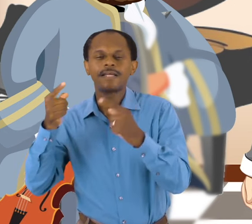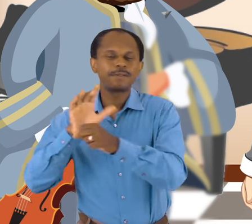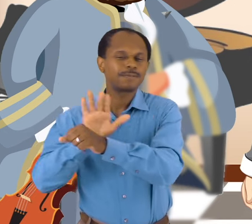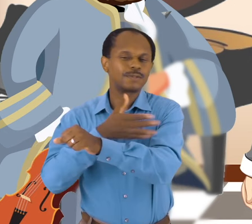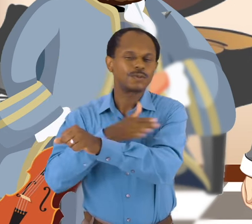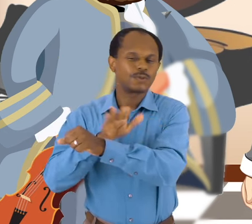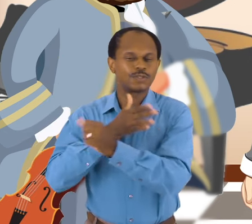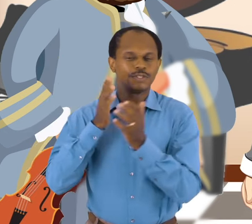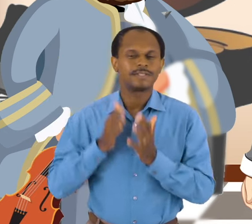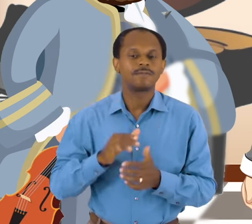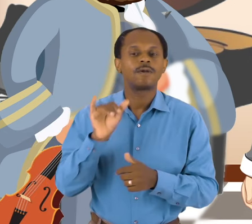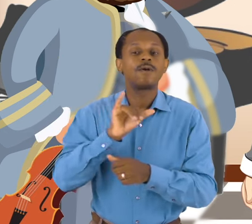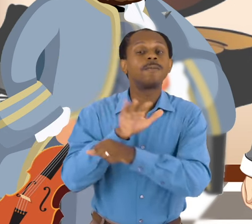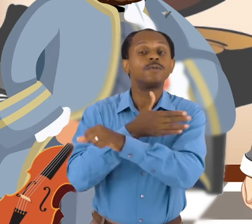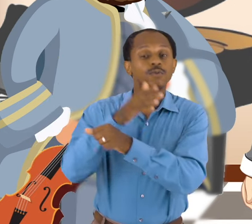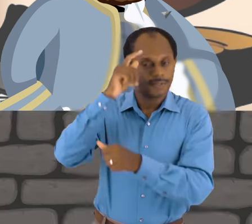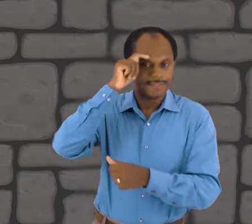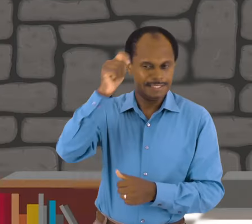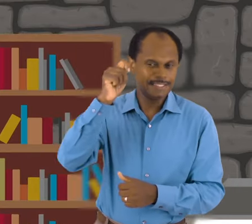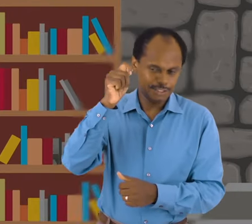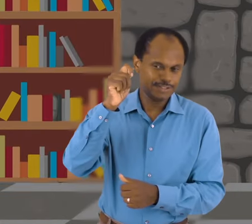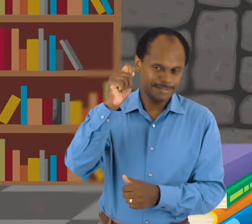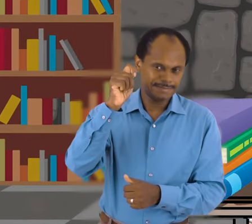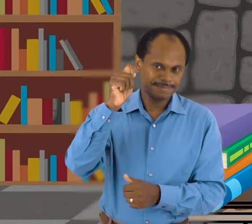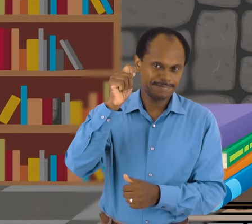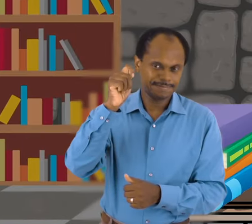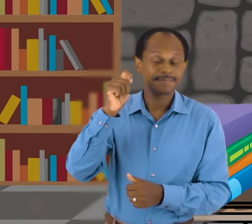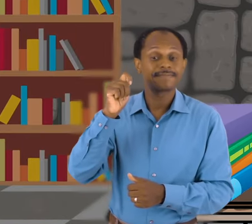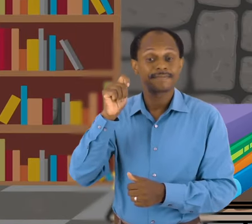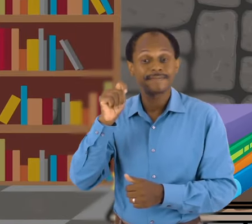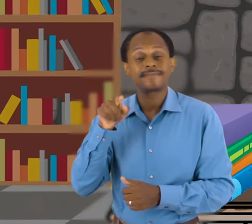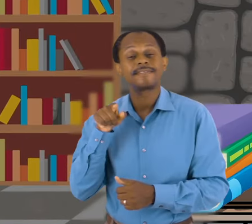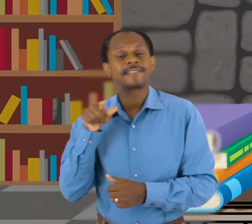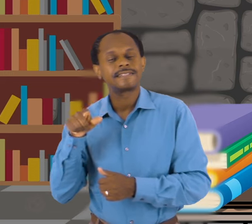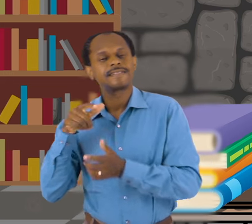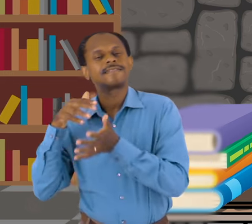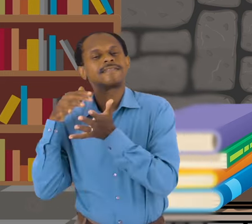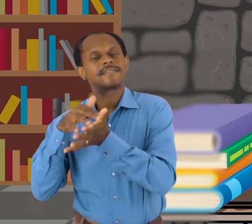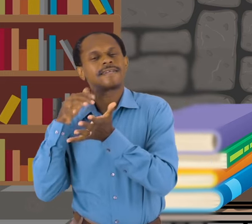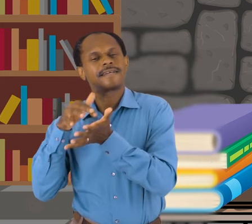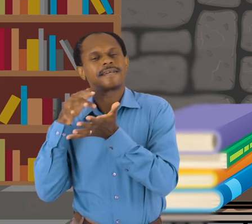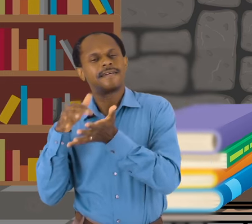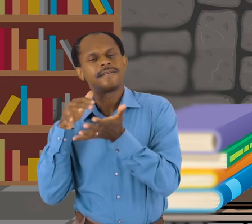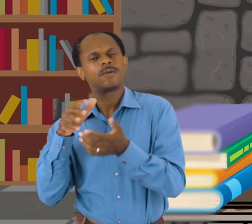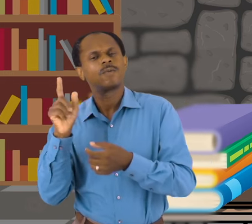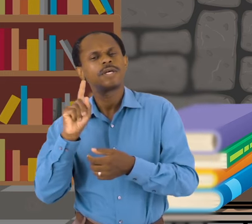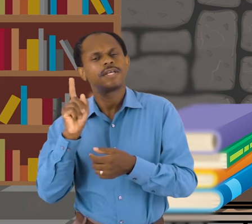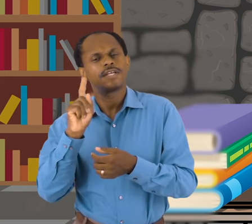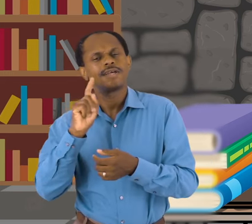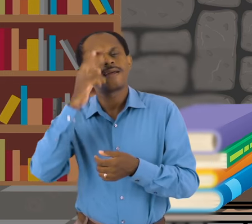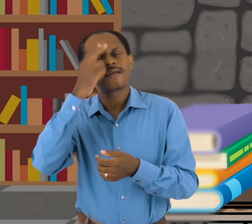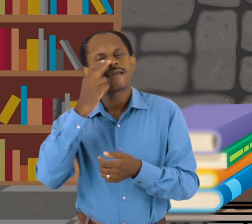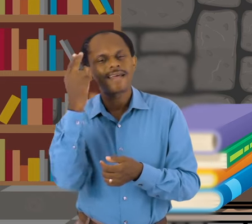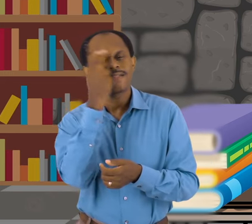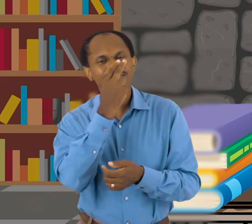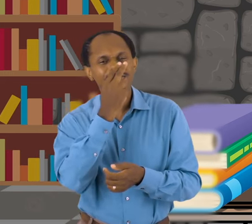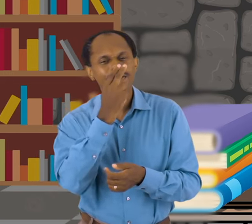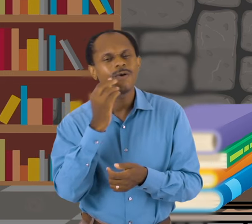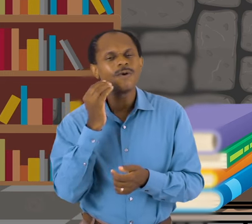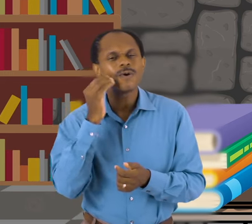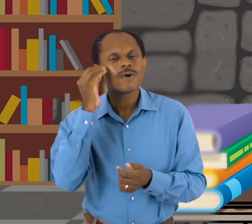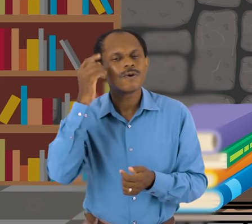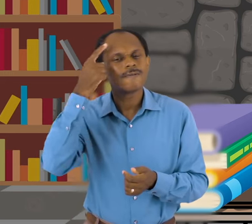musician and music theorist. He spent nine years of his childhood studying at a Catholic monastery